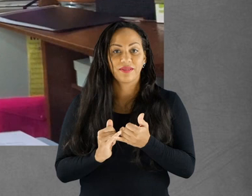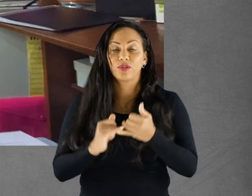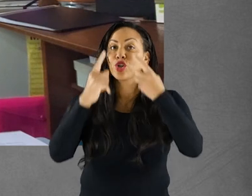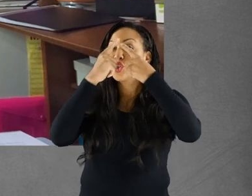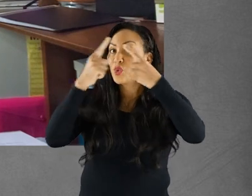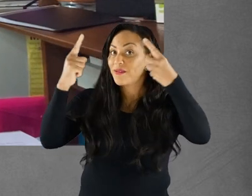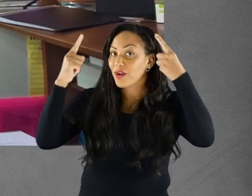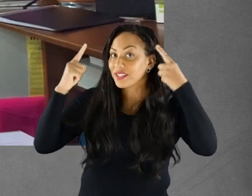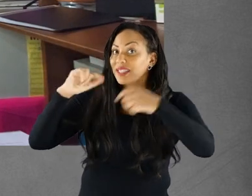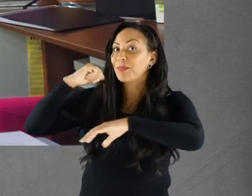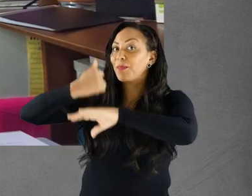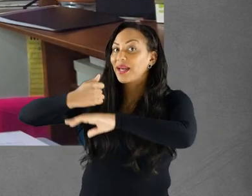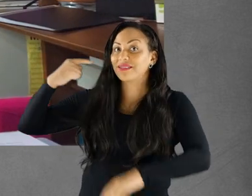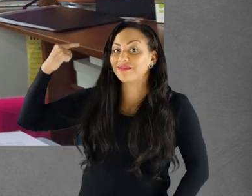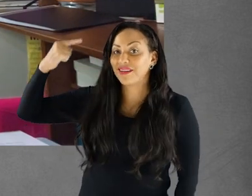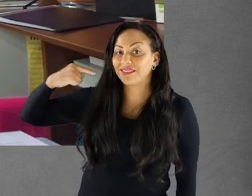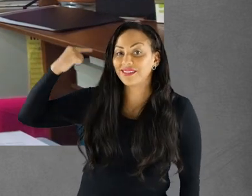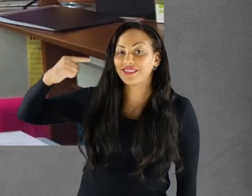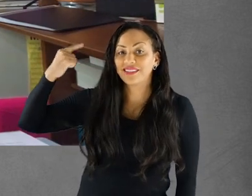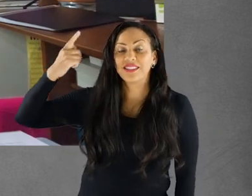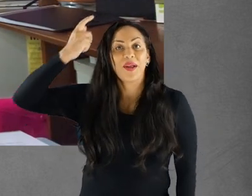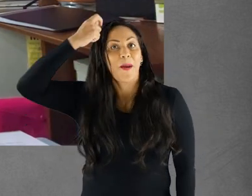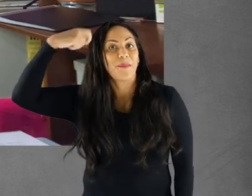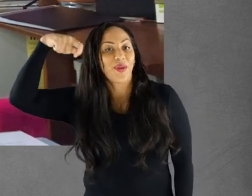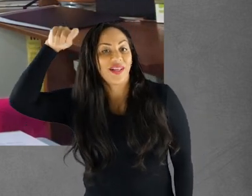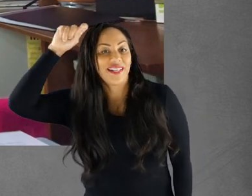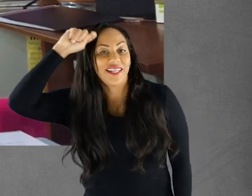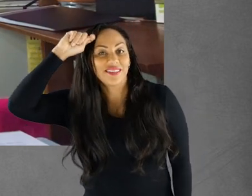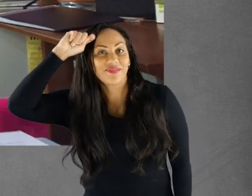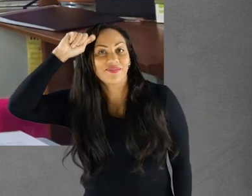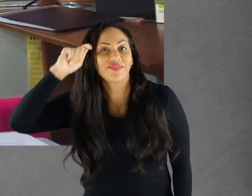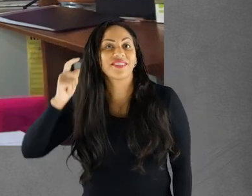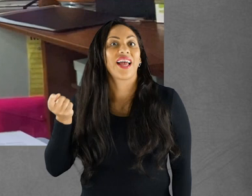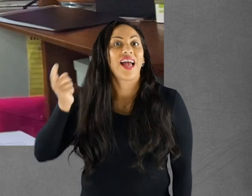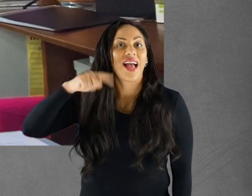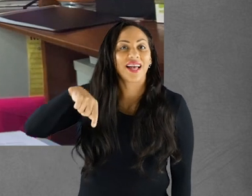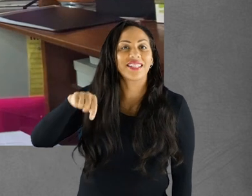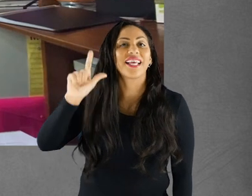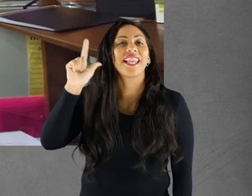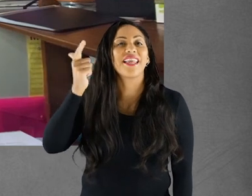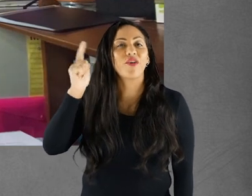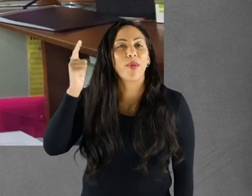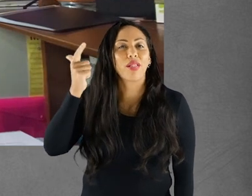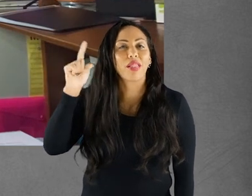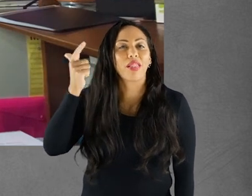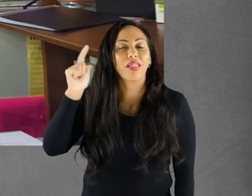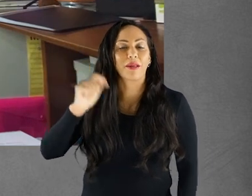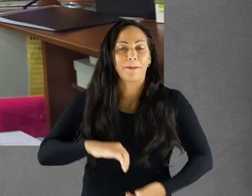and universities in London, Berlin